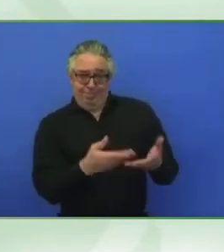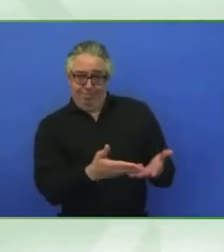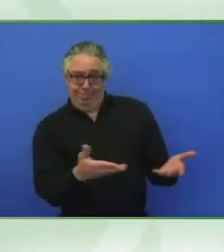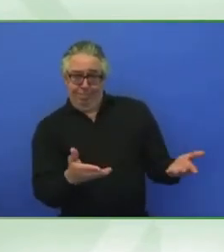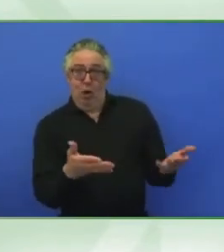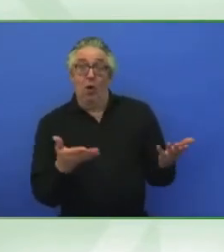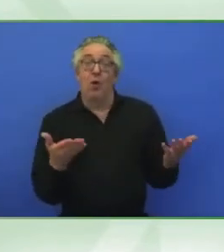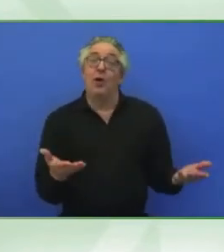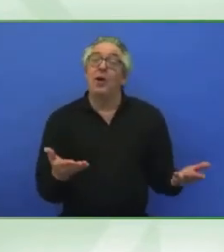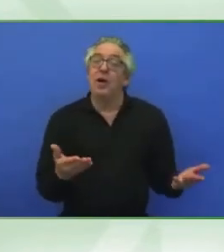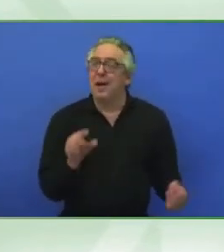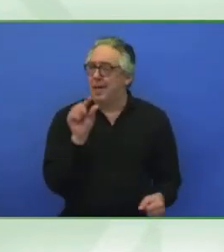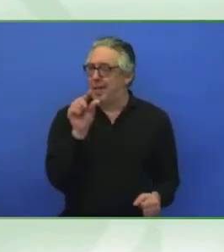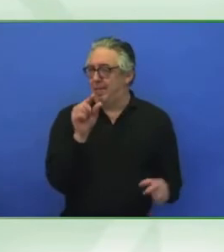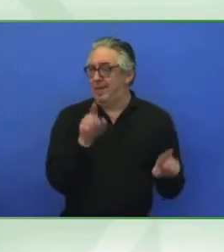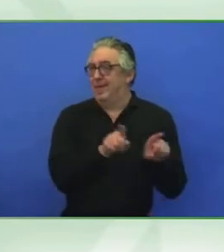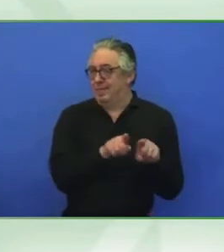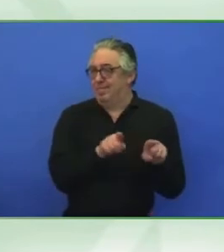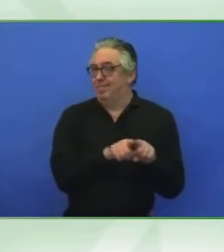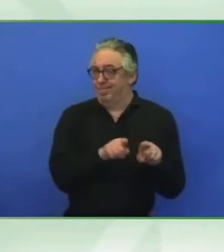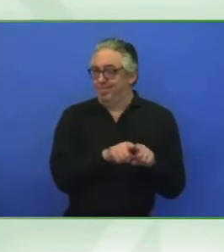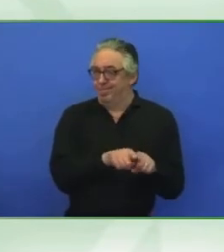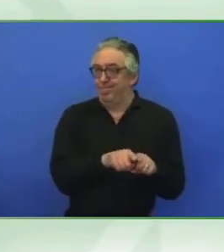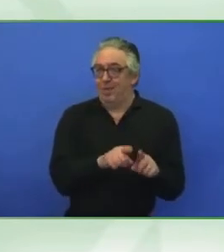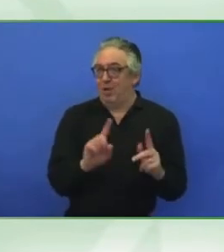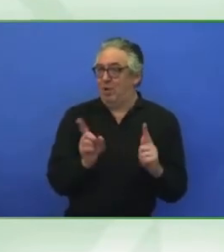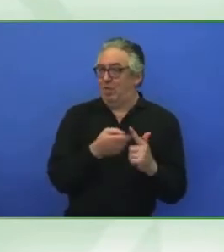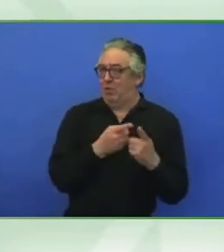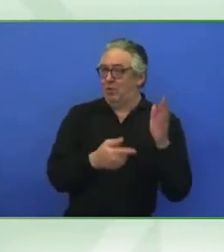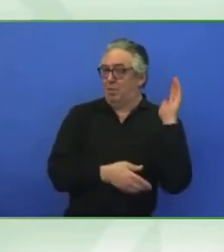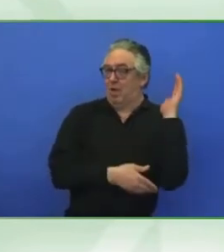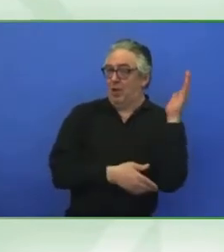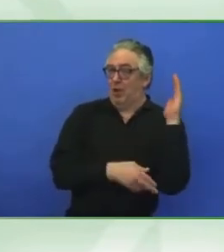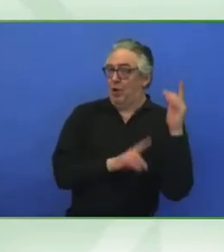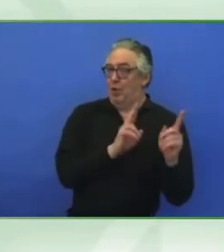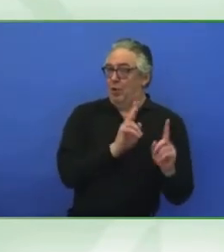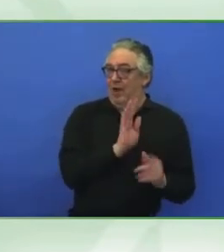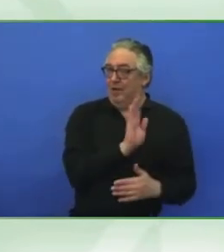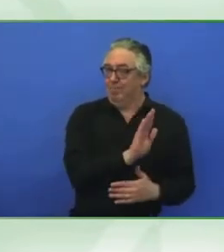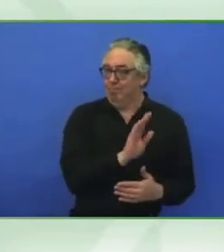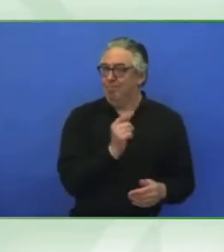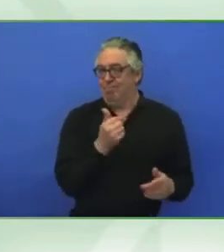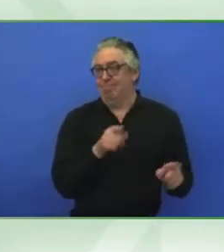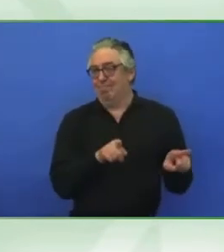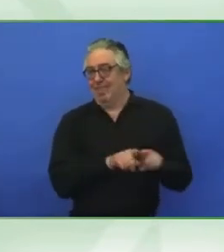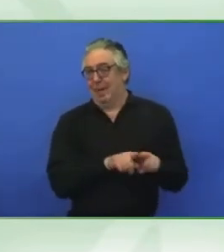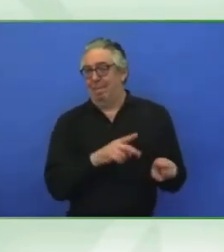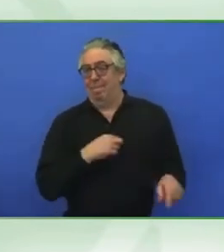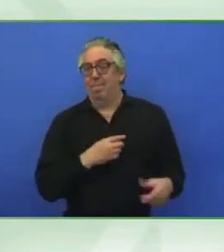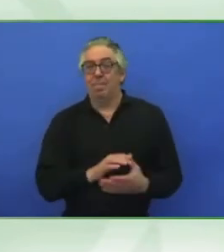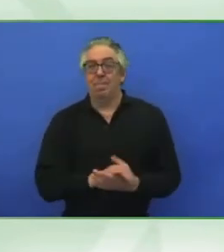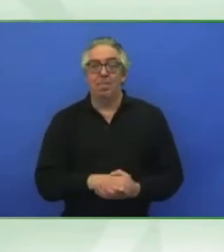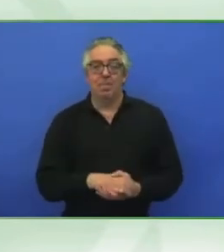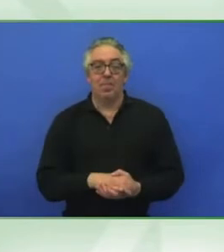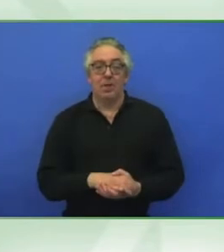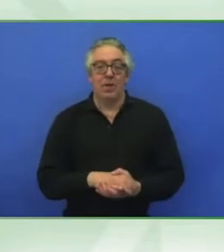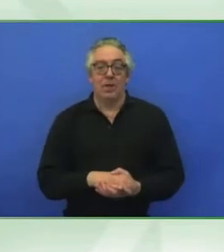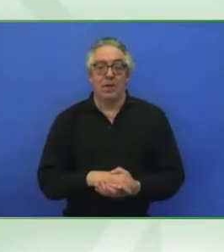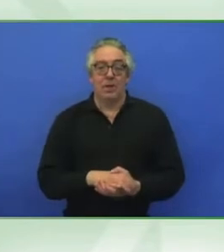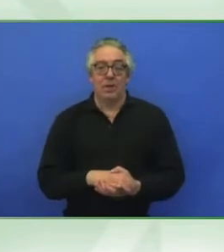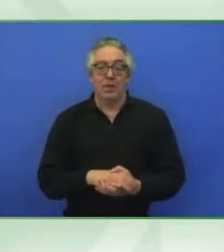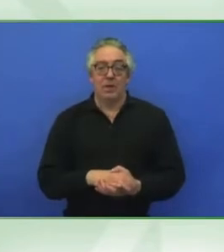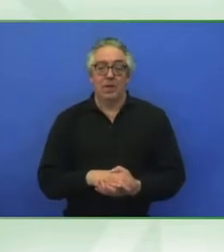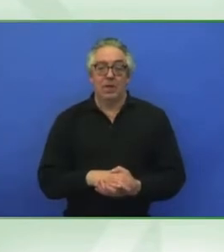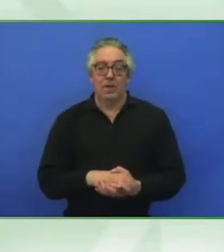Shani explained in terms of challenges. terms of challenges, there are the global challenges